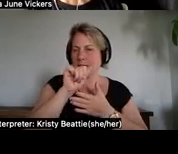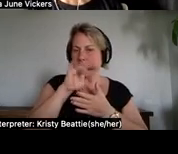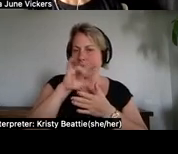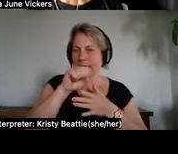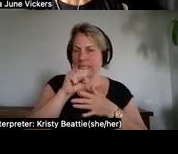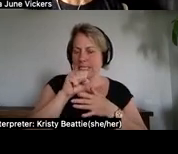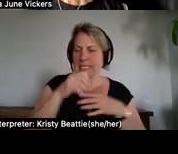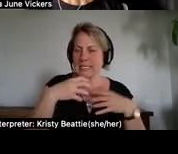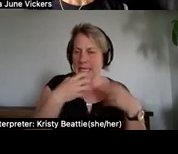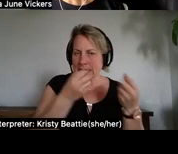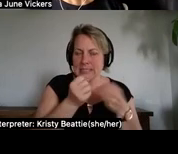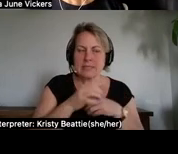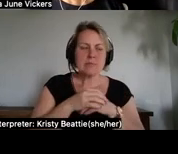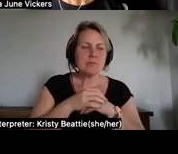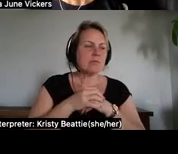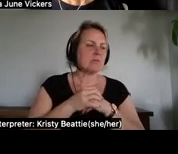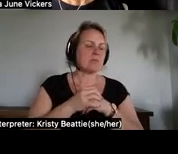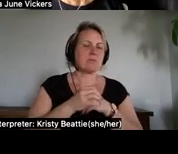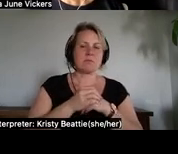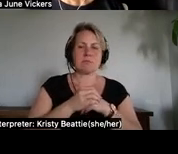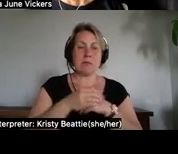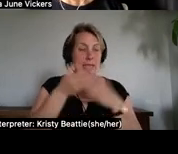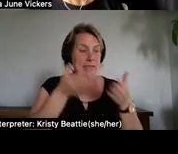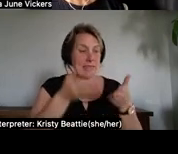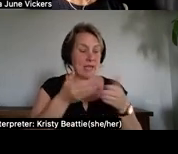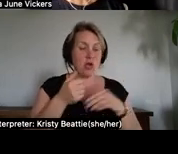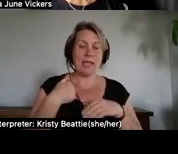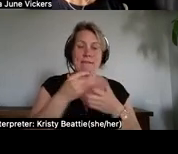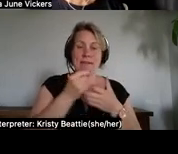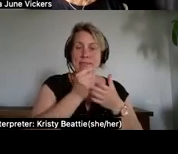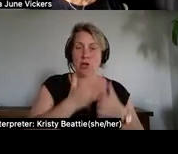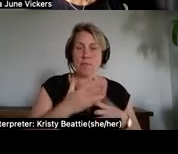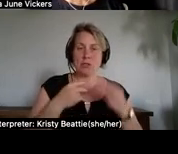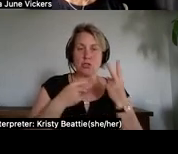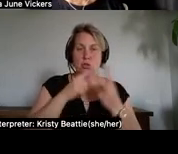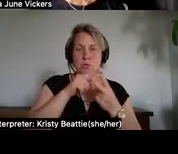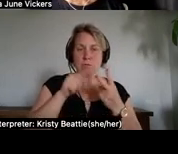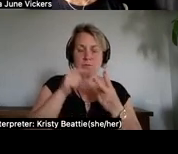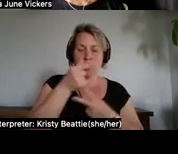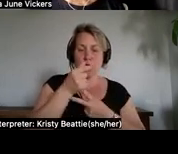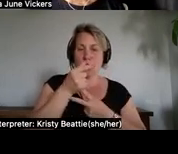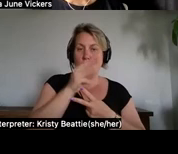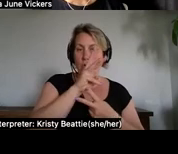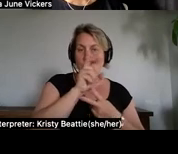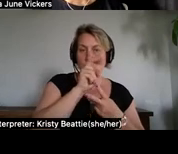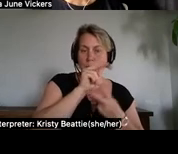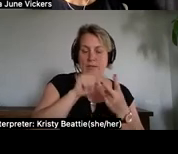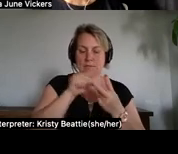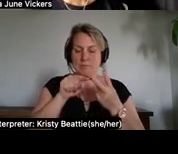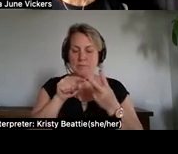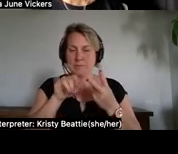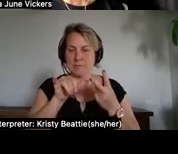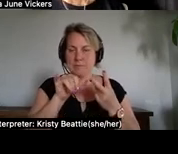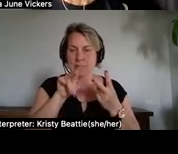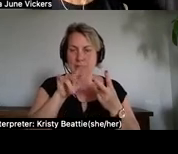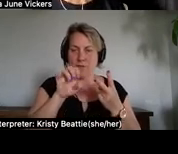there were two women therapists one was when the other evil on they were older